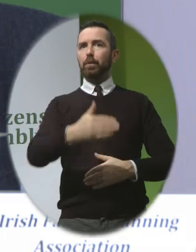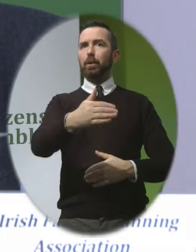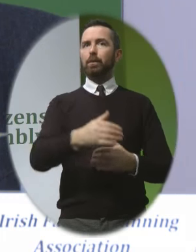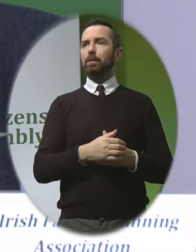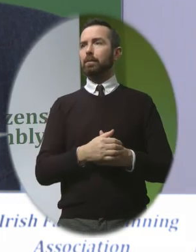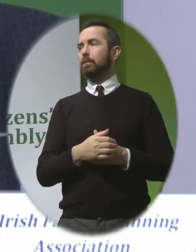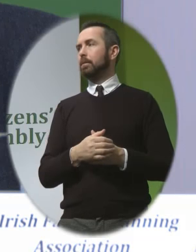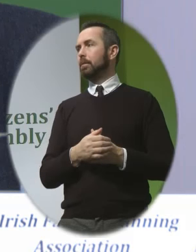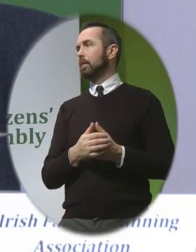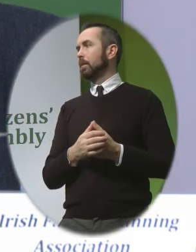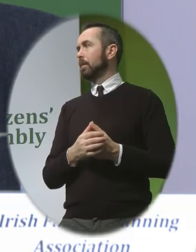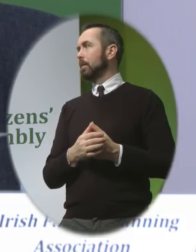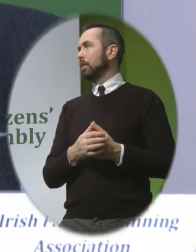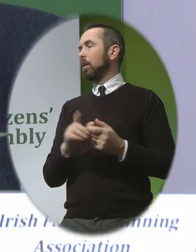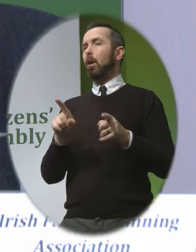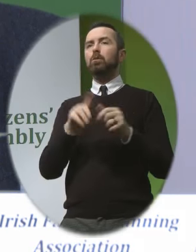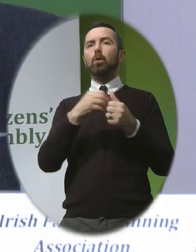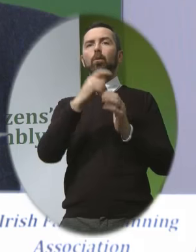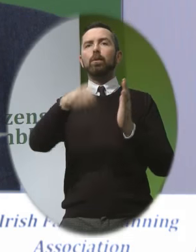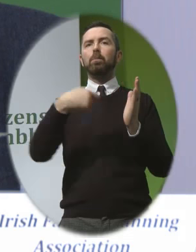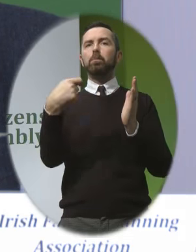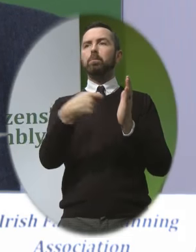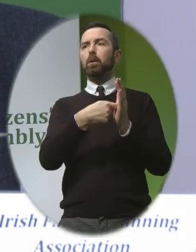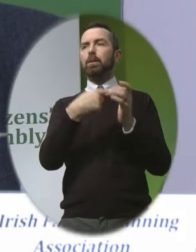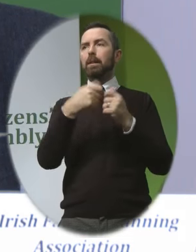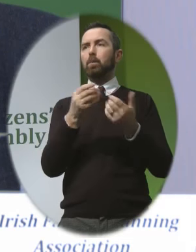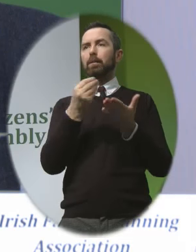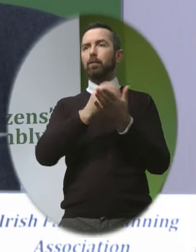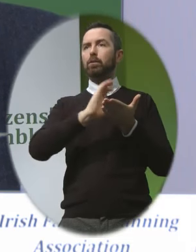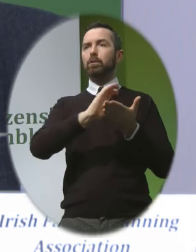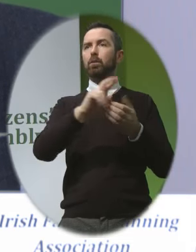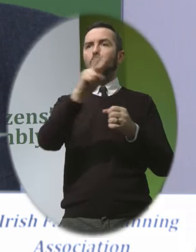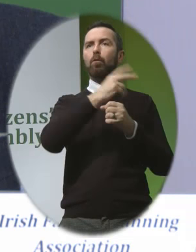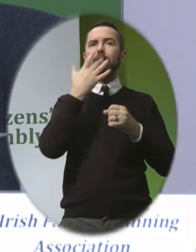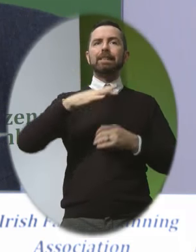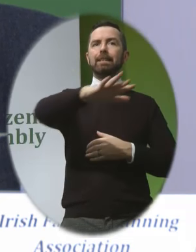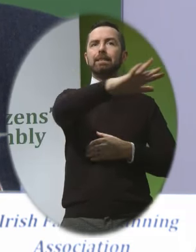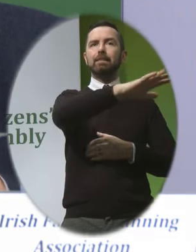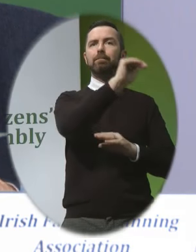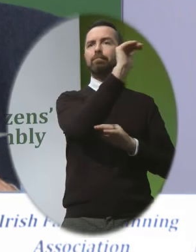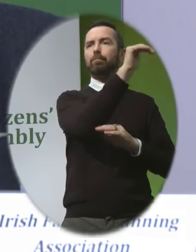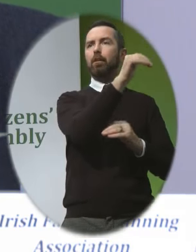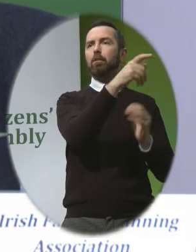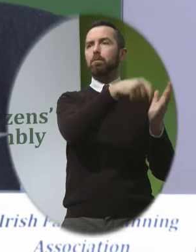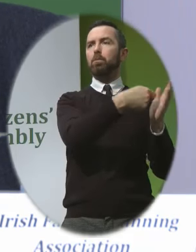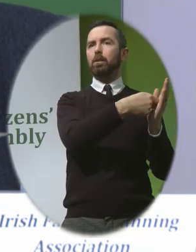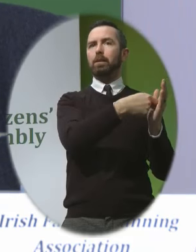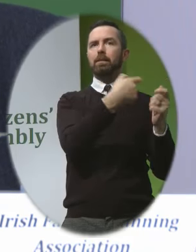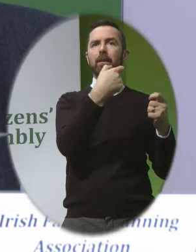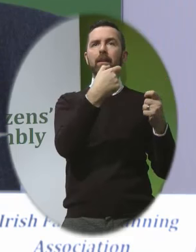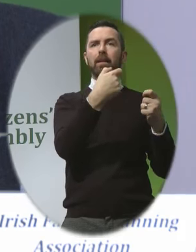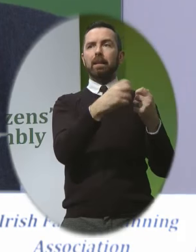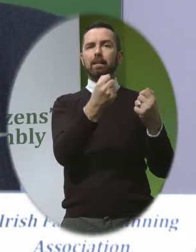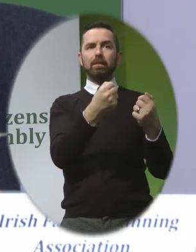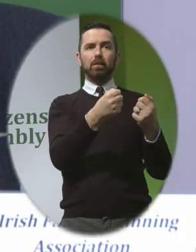There's also another project A project that we fund overseas That takes children who have been abandoned